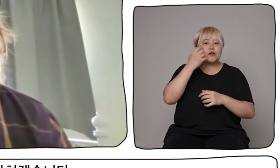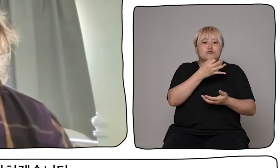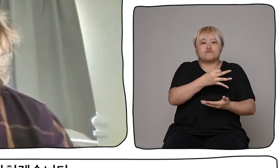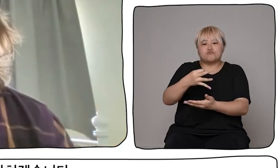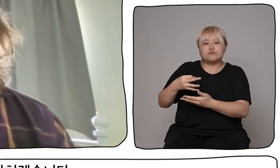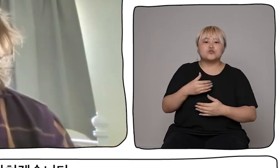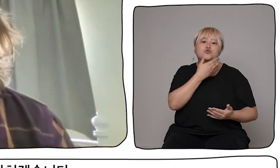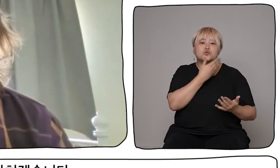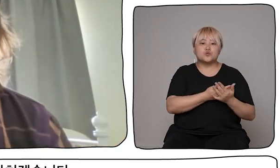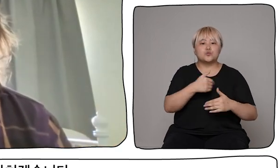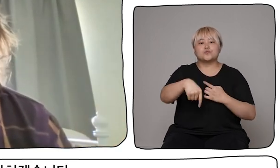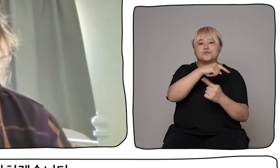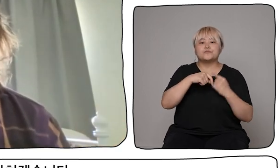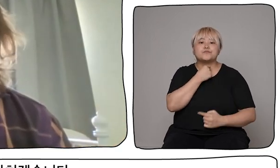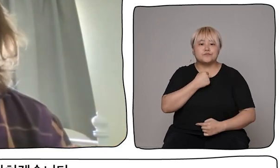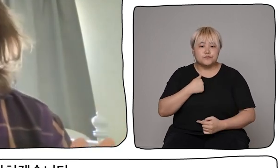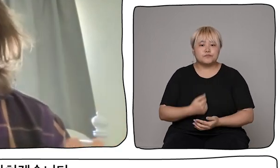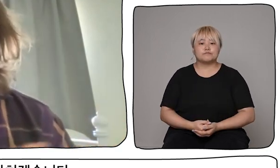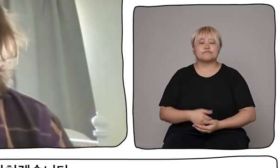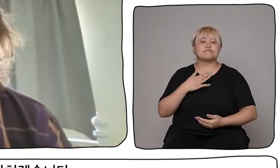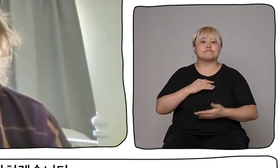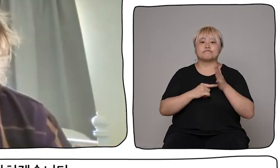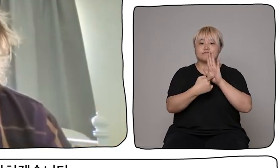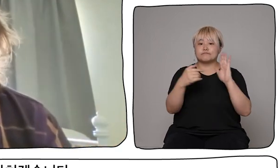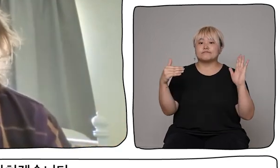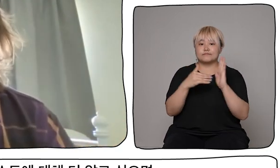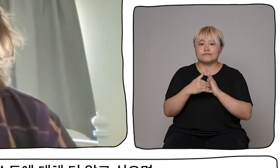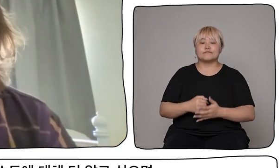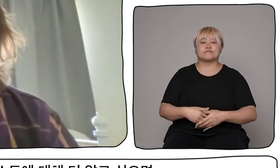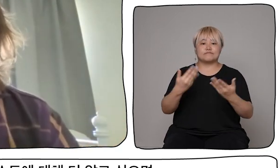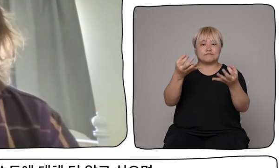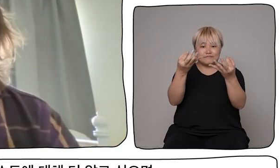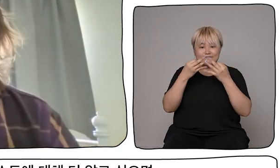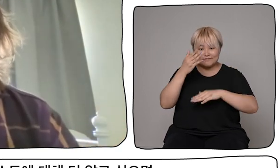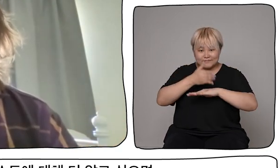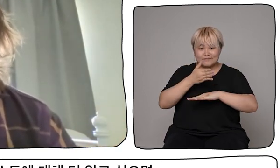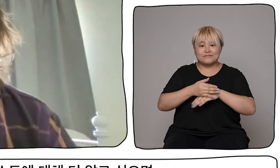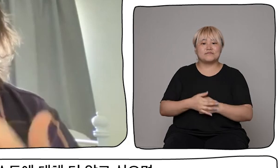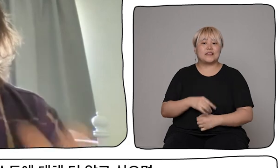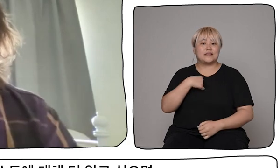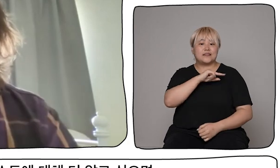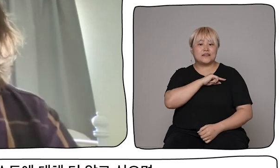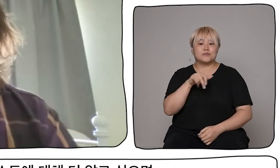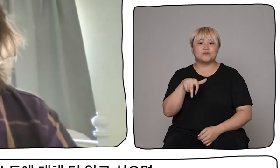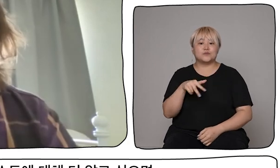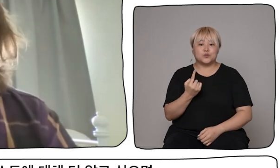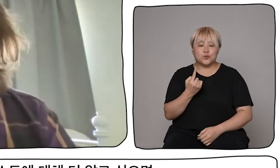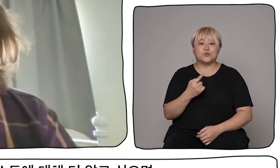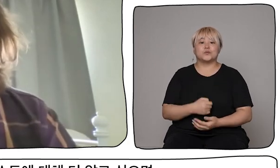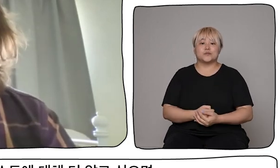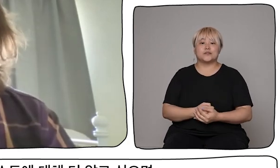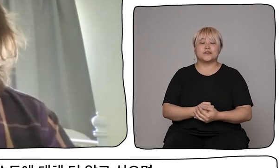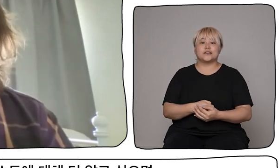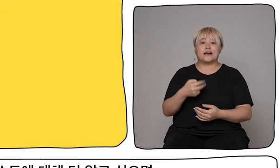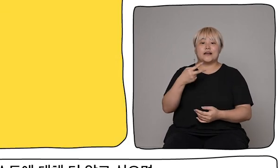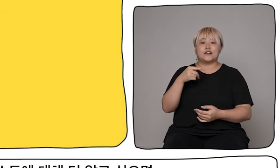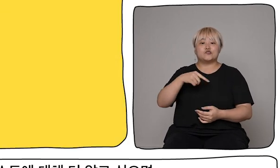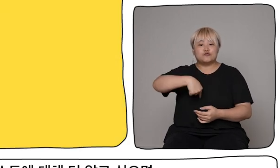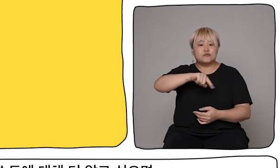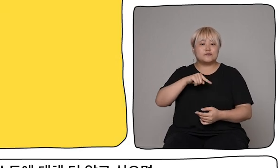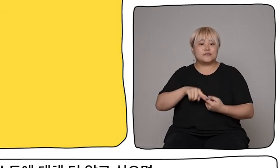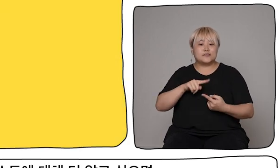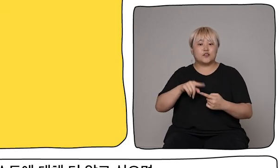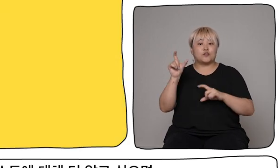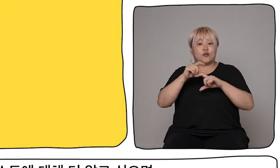And that's my talk. Thank you for listening. My name has been Joe, and here, if you want to find out more about what DadaFest does,